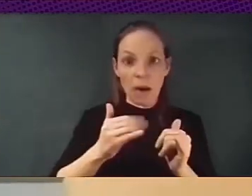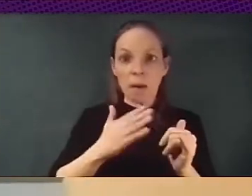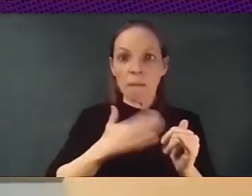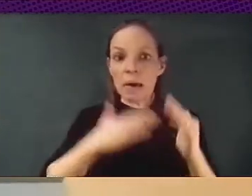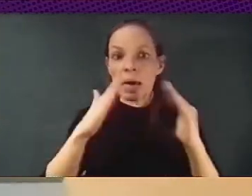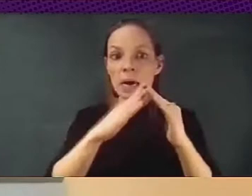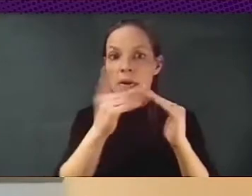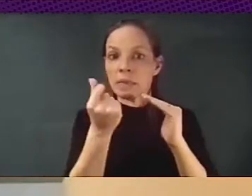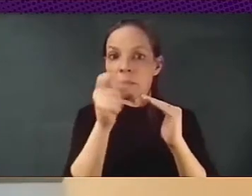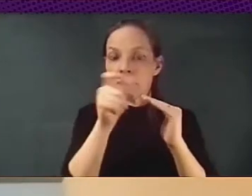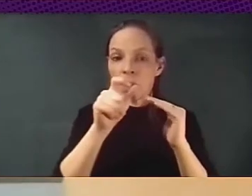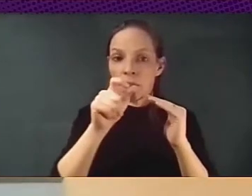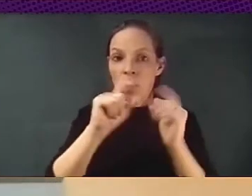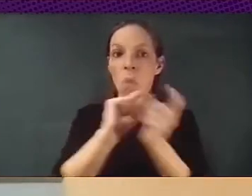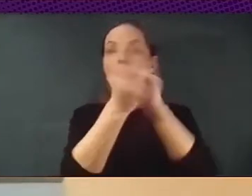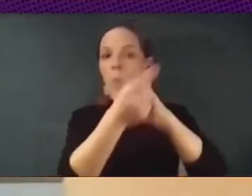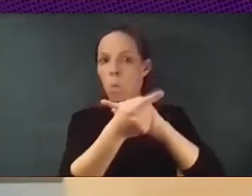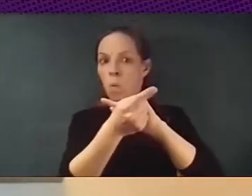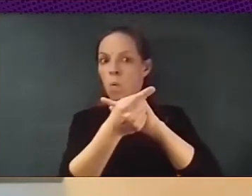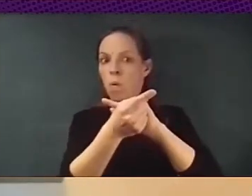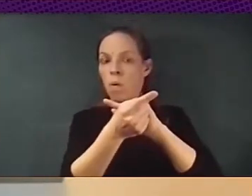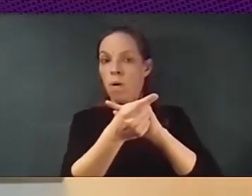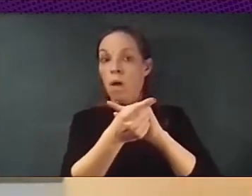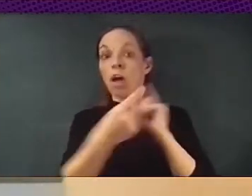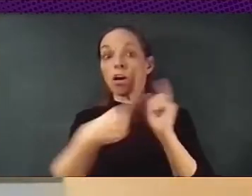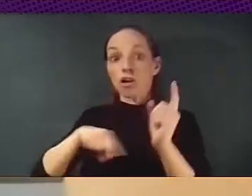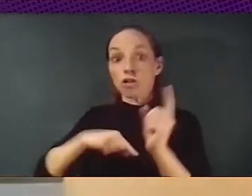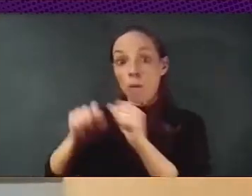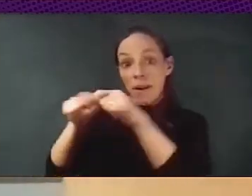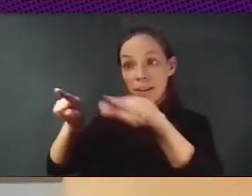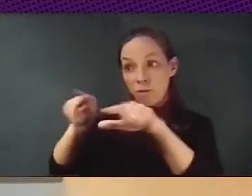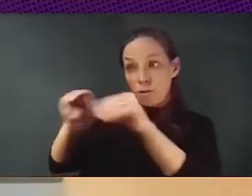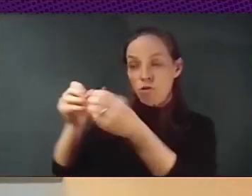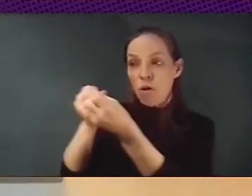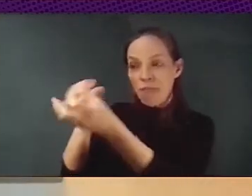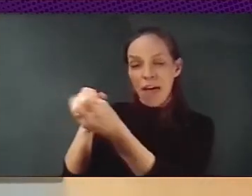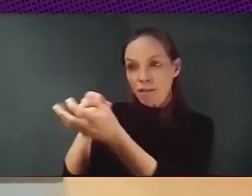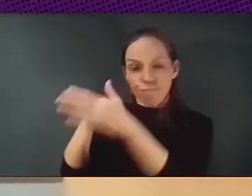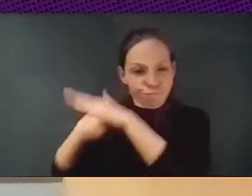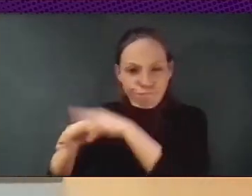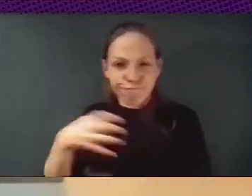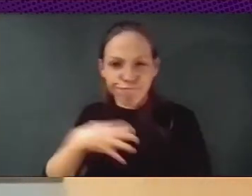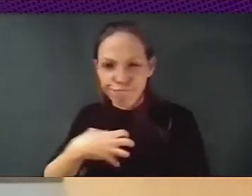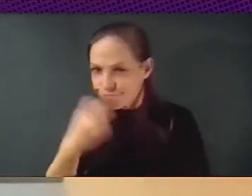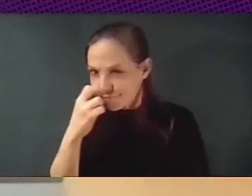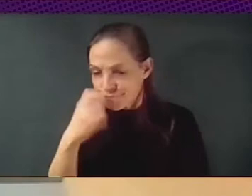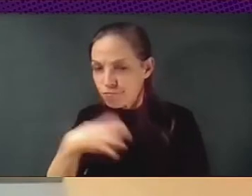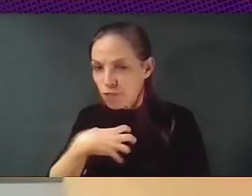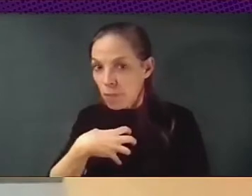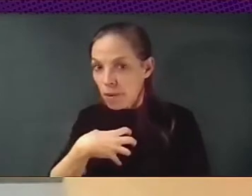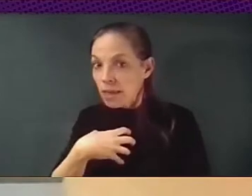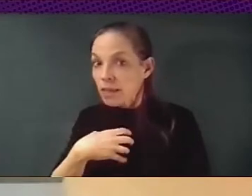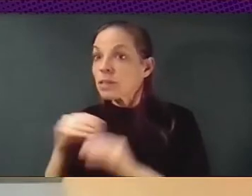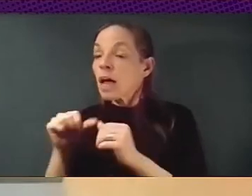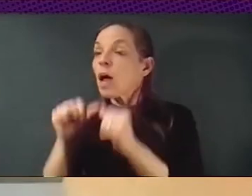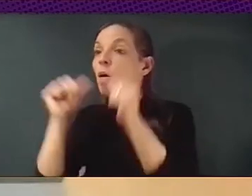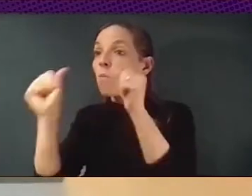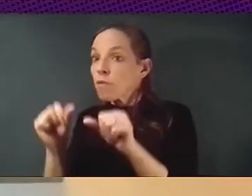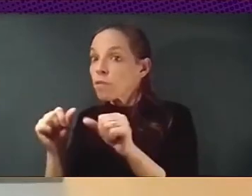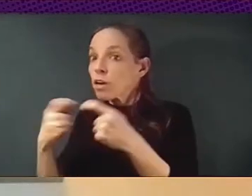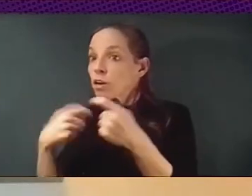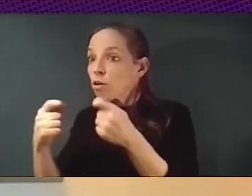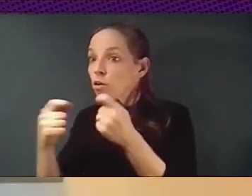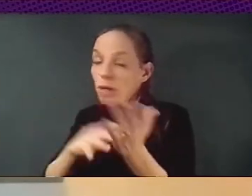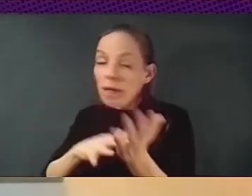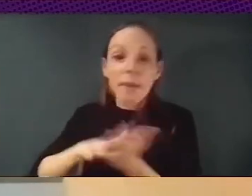the platform. And we could not know, you know, what is the impact of this business model on this very fundamental thing, which is